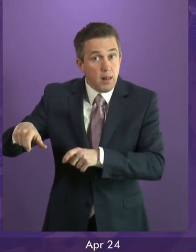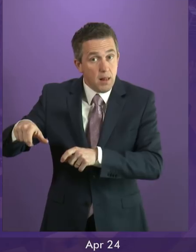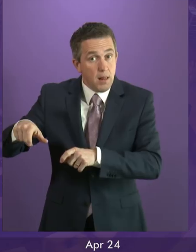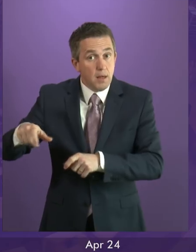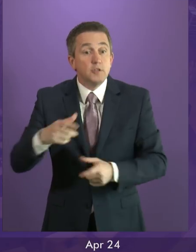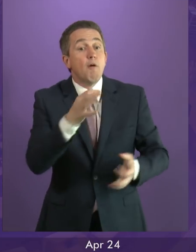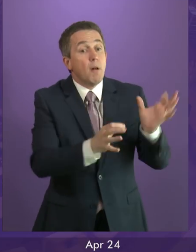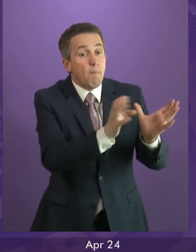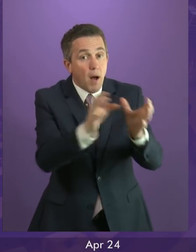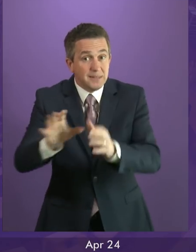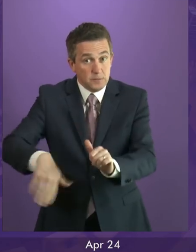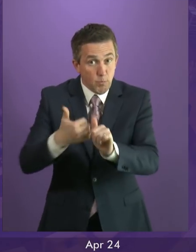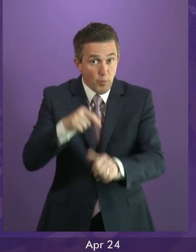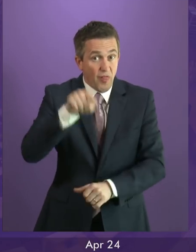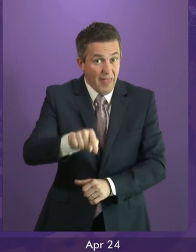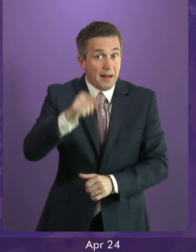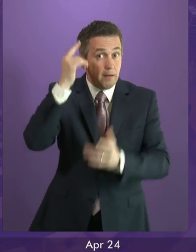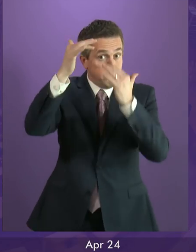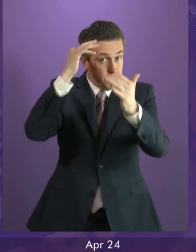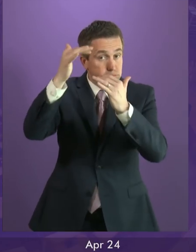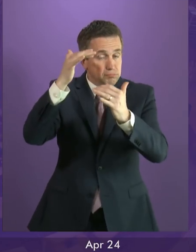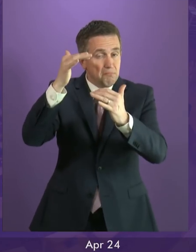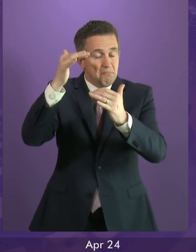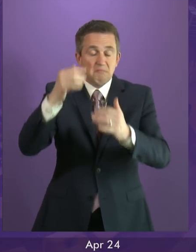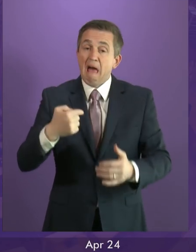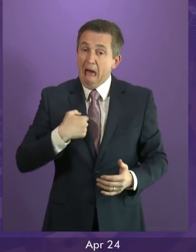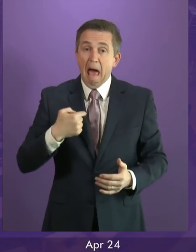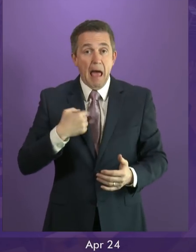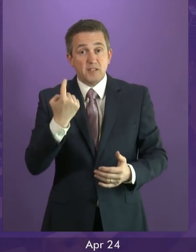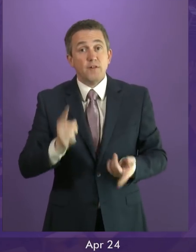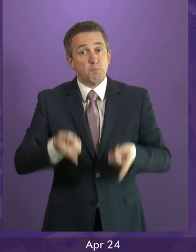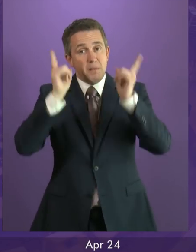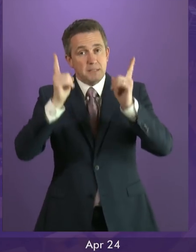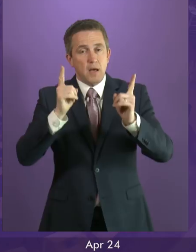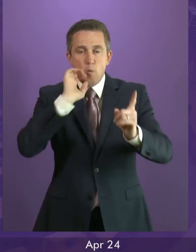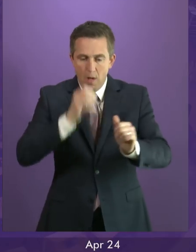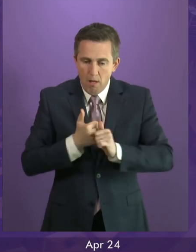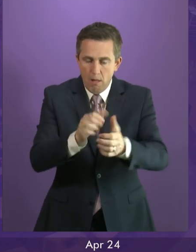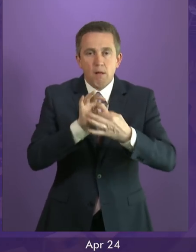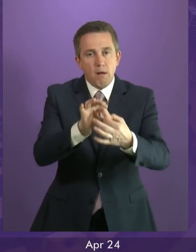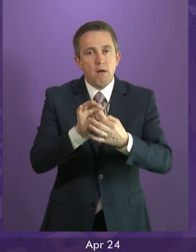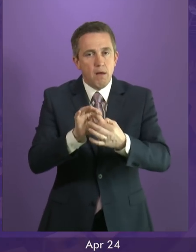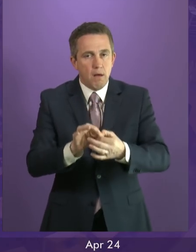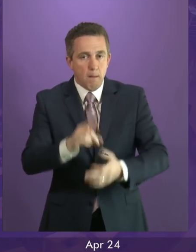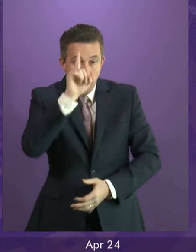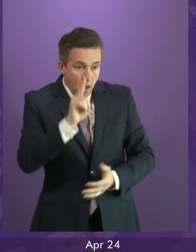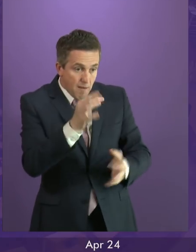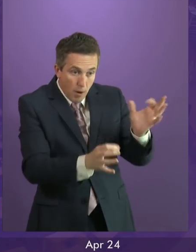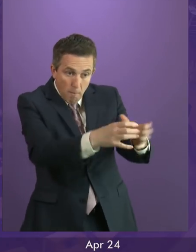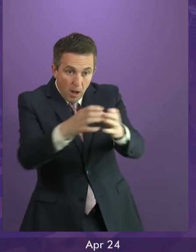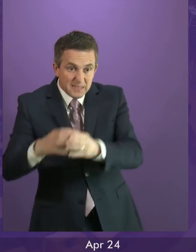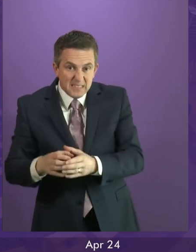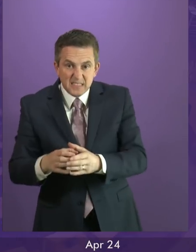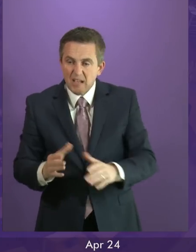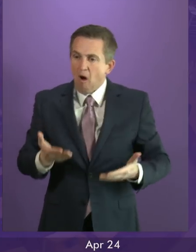to move forward in that spirit, they will find in me an equally willing partner. But if all they have to offer the people of Scotland